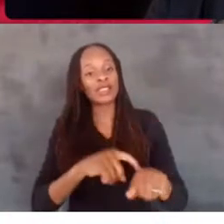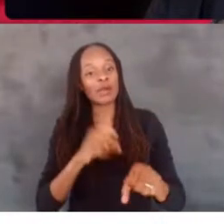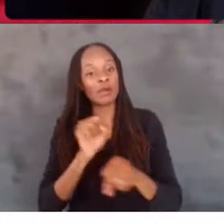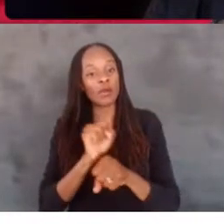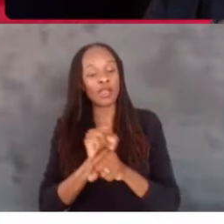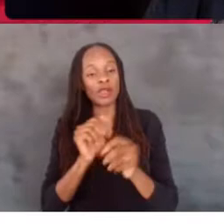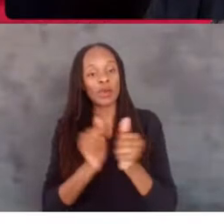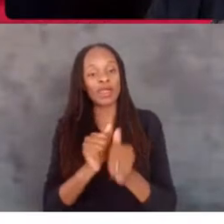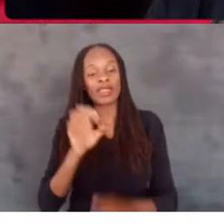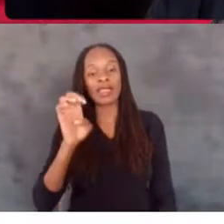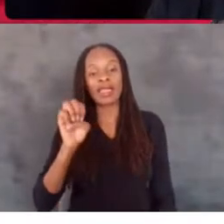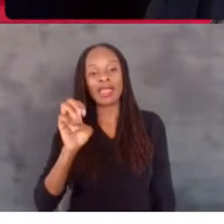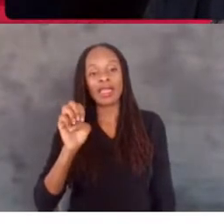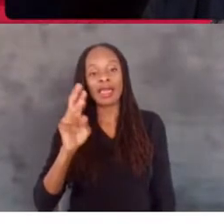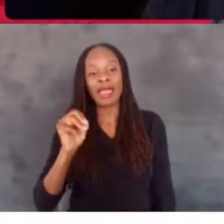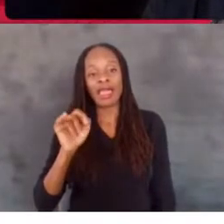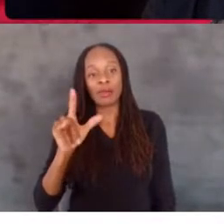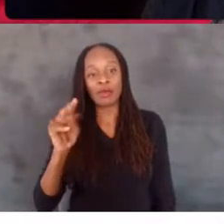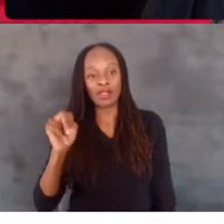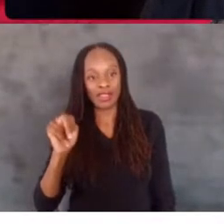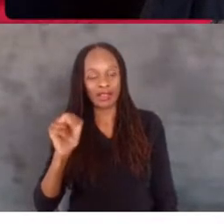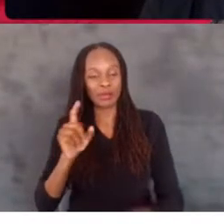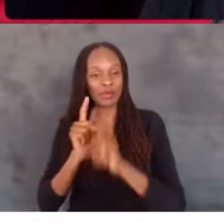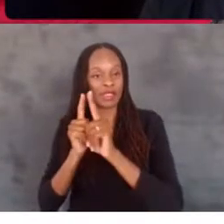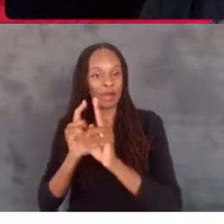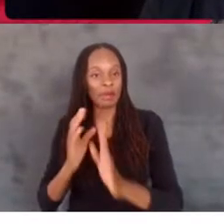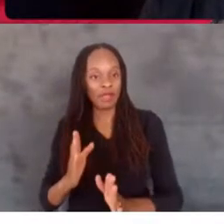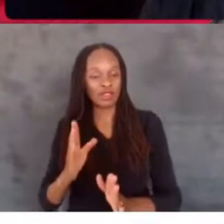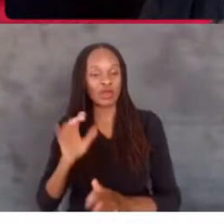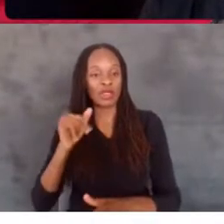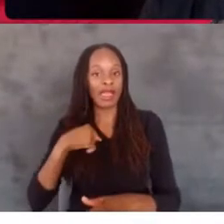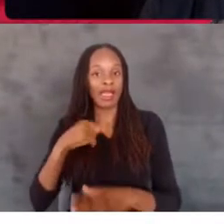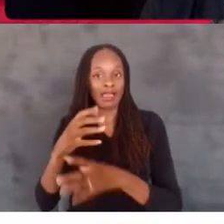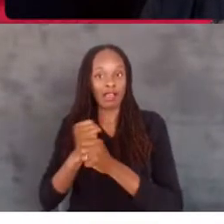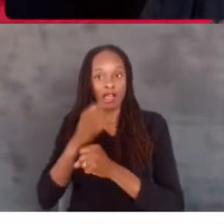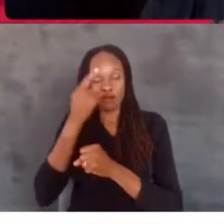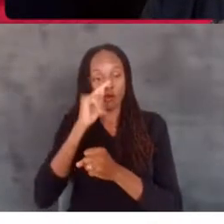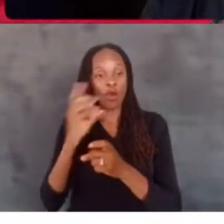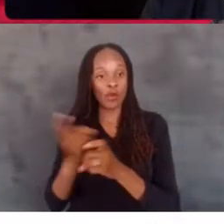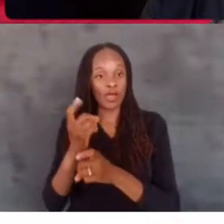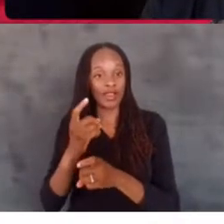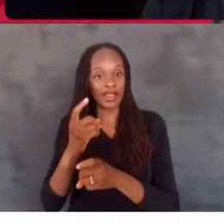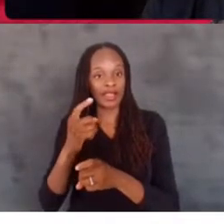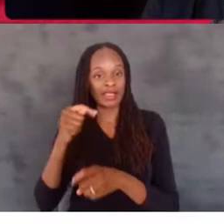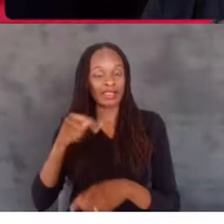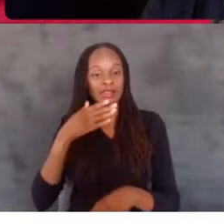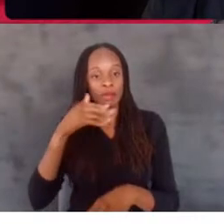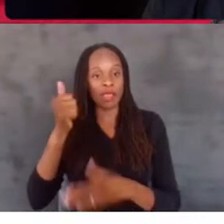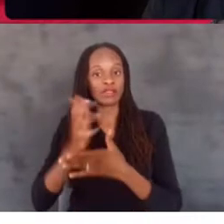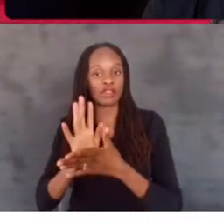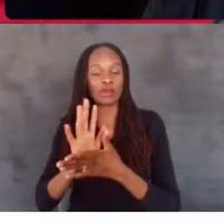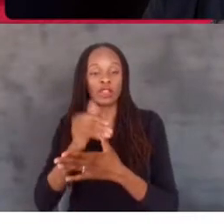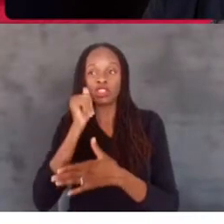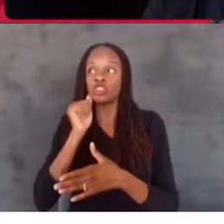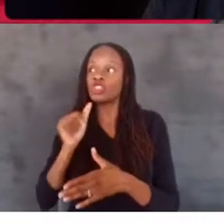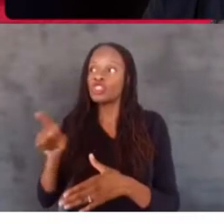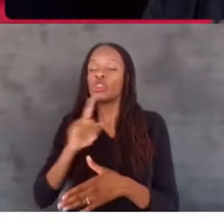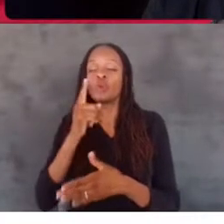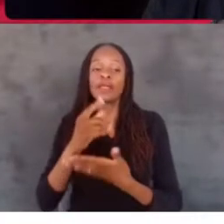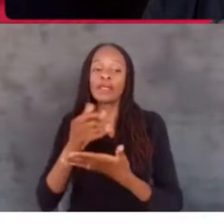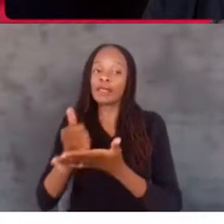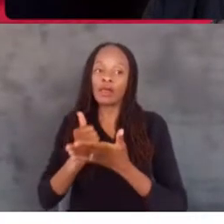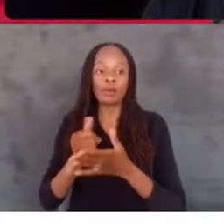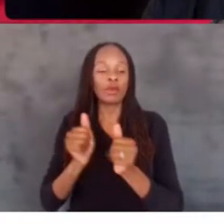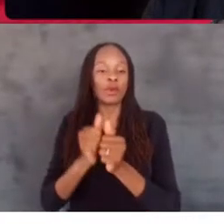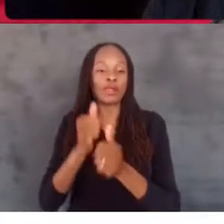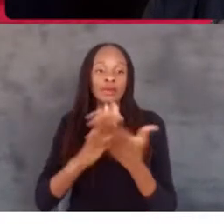Emmerlyn, who is the mentor that I got for winning this Best Film. She's been super helpful in some of the projects we